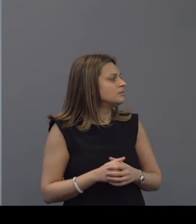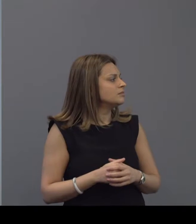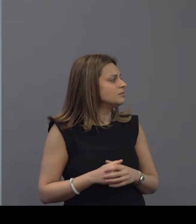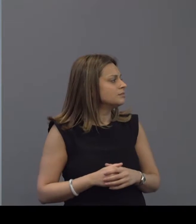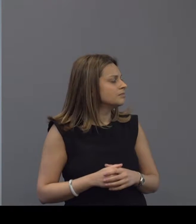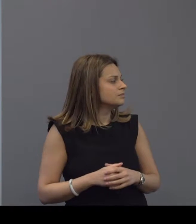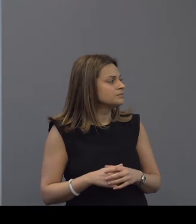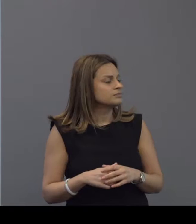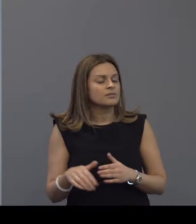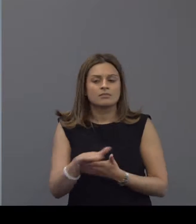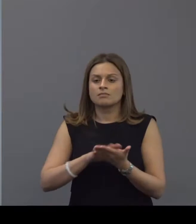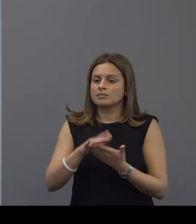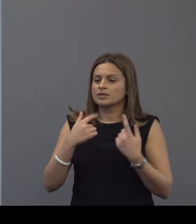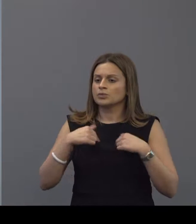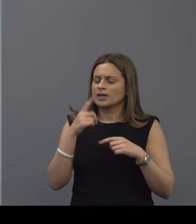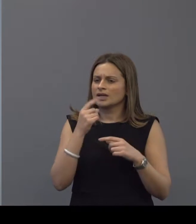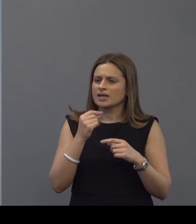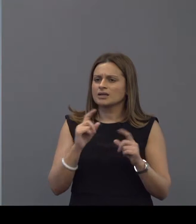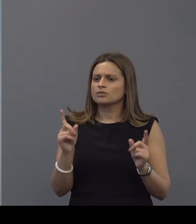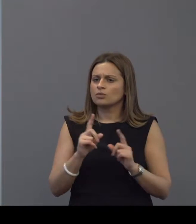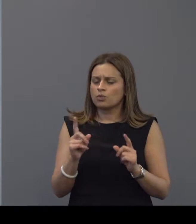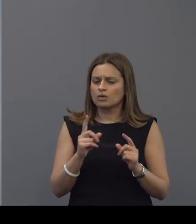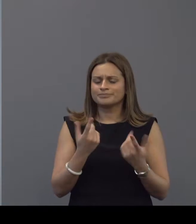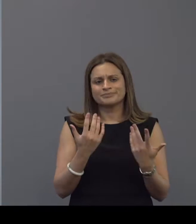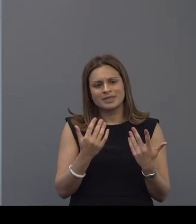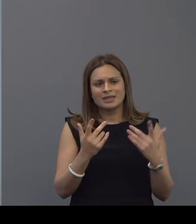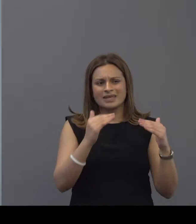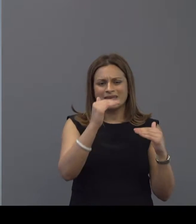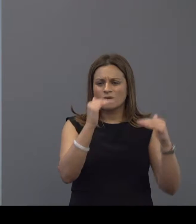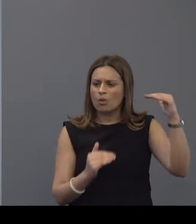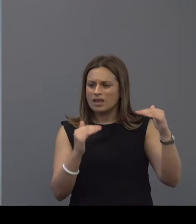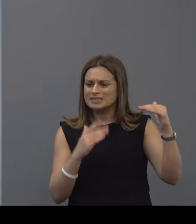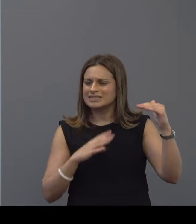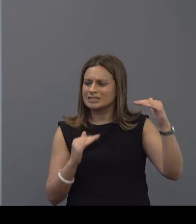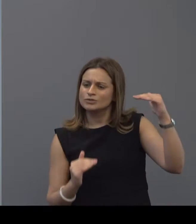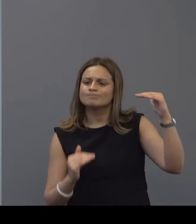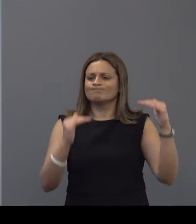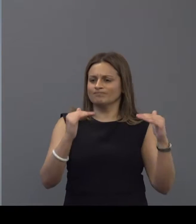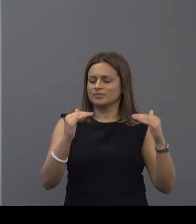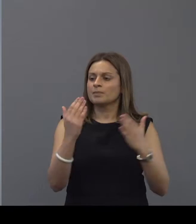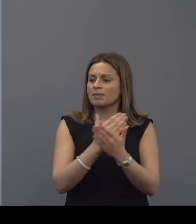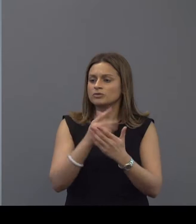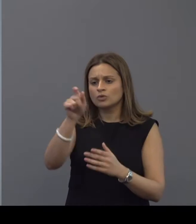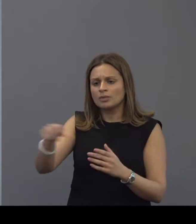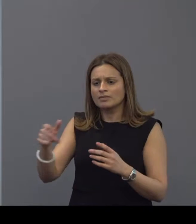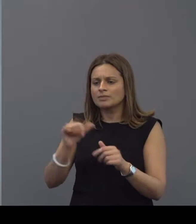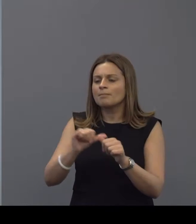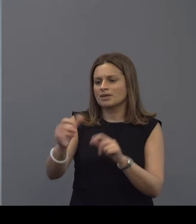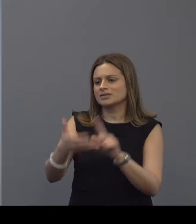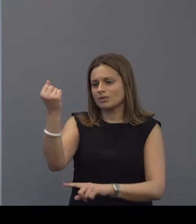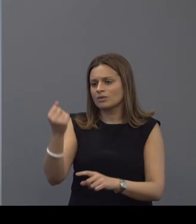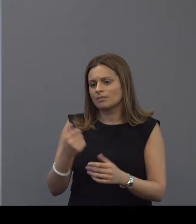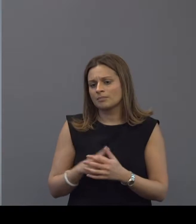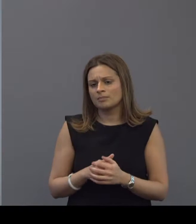so that we are able to reduce the inequalities in the system but make the best outcomes for paid for the patients that we